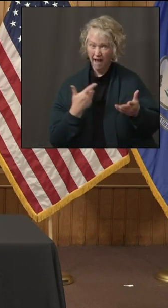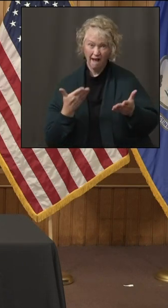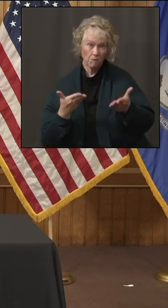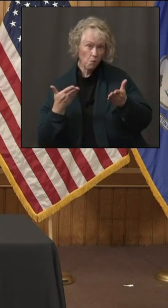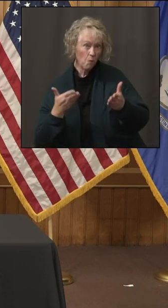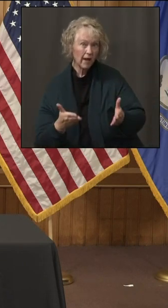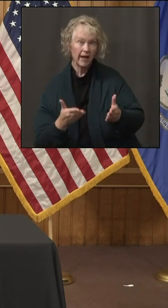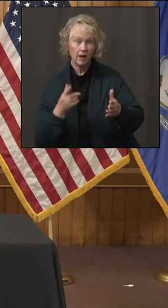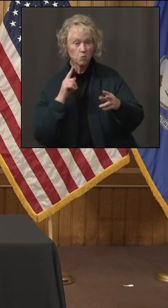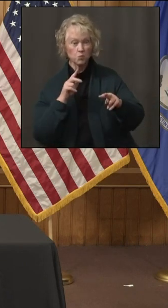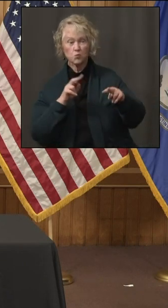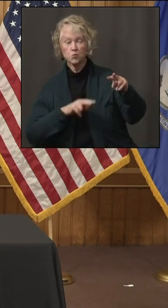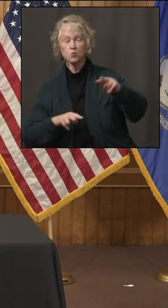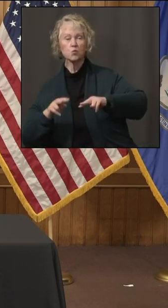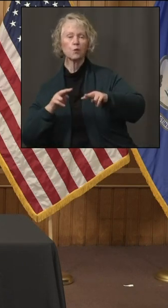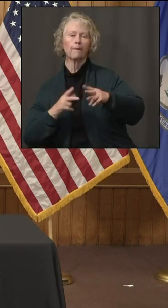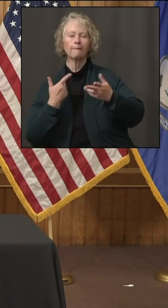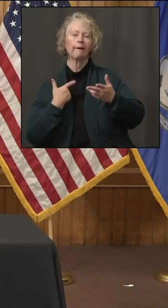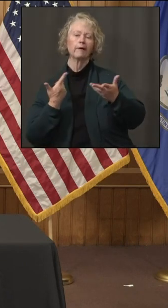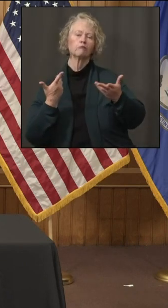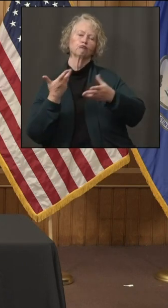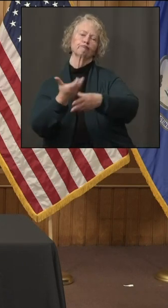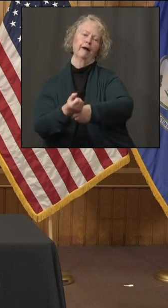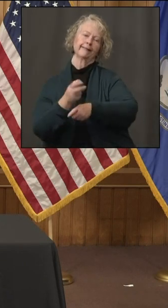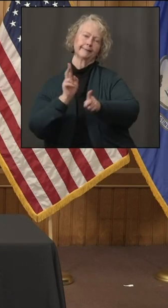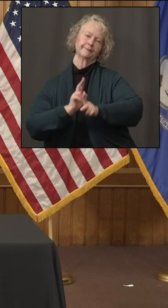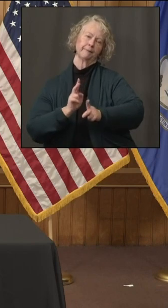considering, or is this more of an honor system?